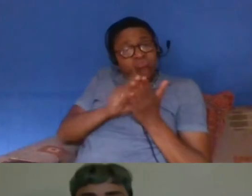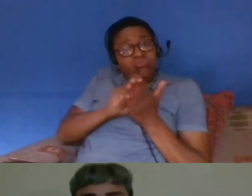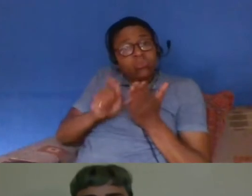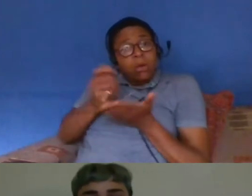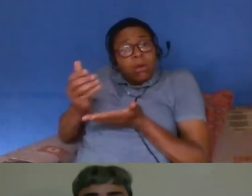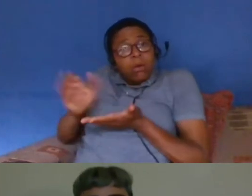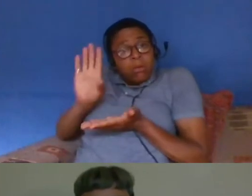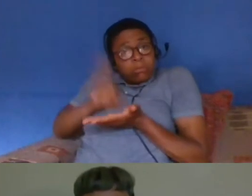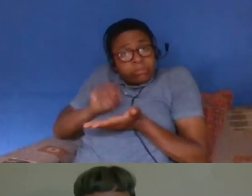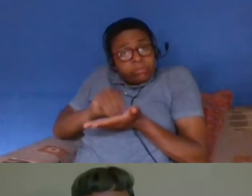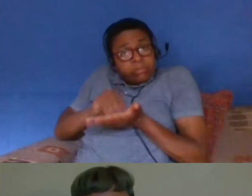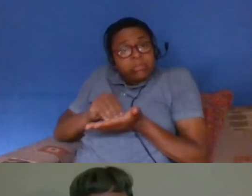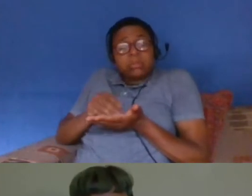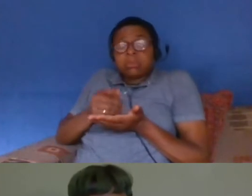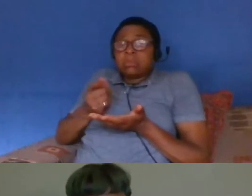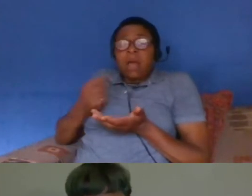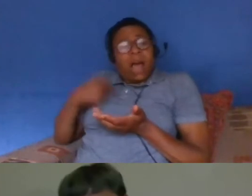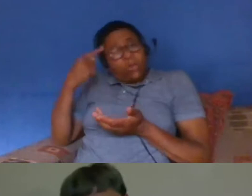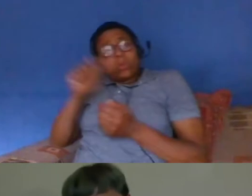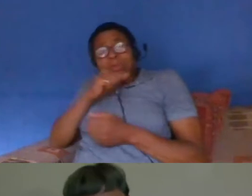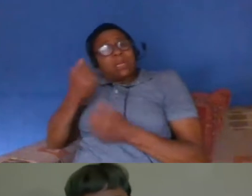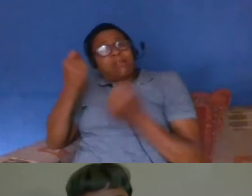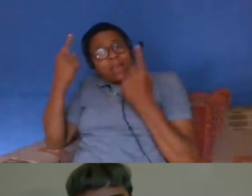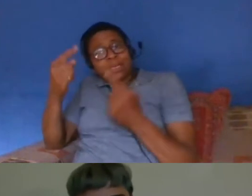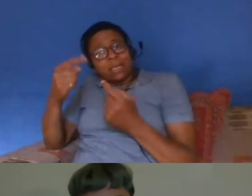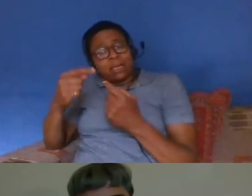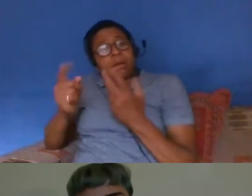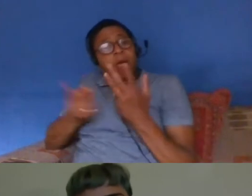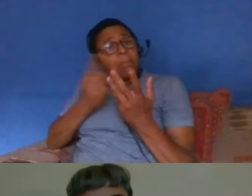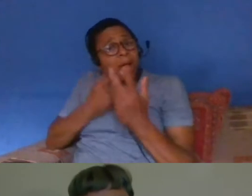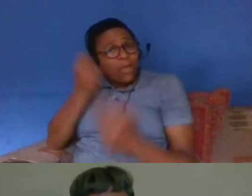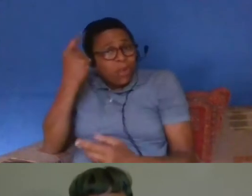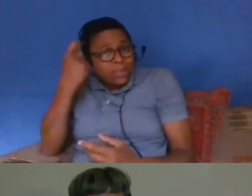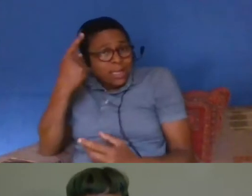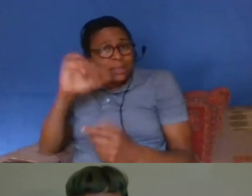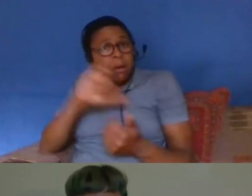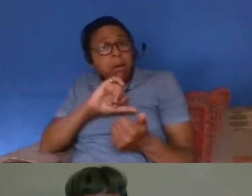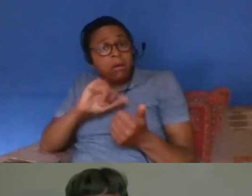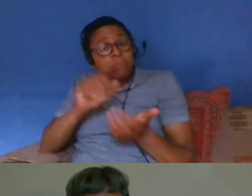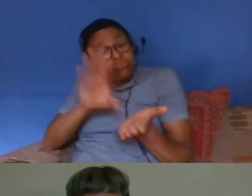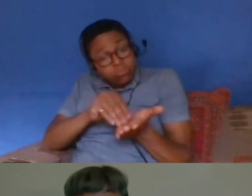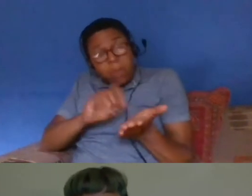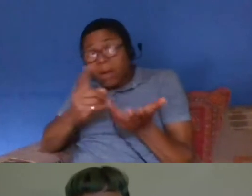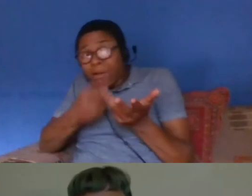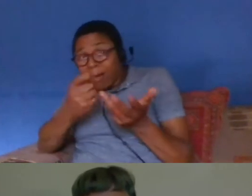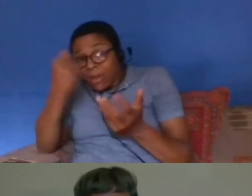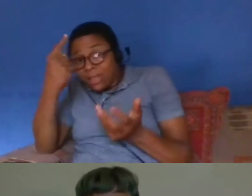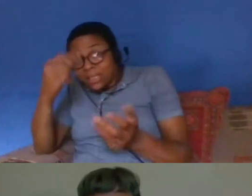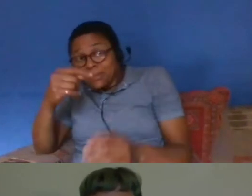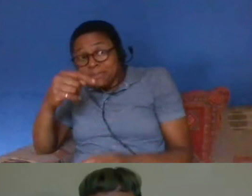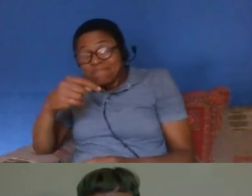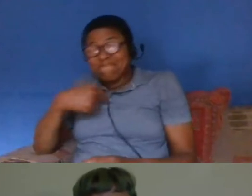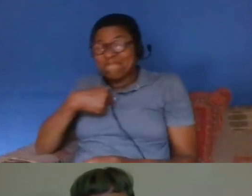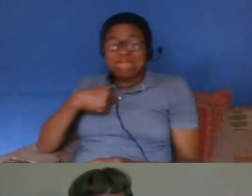in which to kind of document themselves i thought was a really nice idea did you have any other thoughts on that either of you i've never been much of a diary